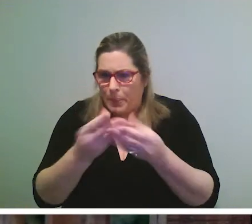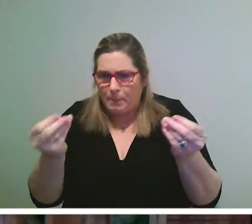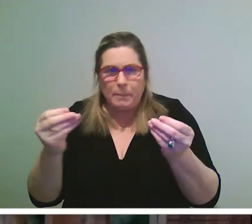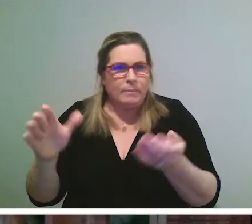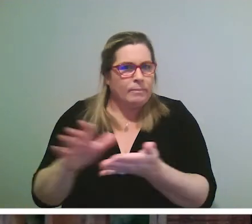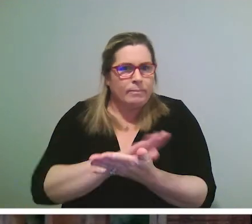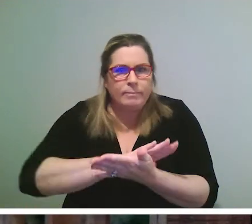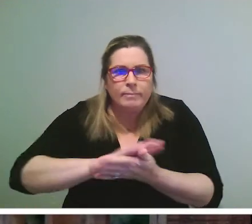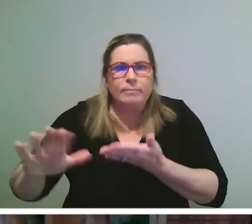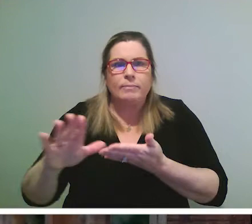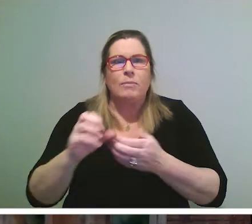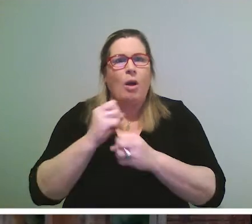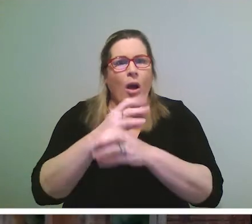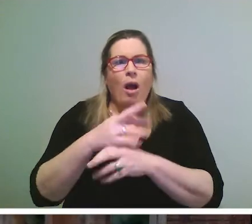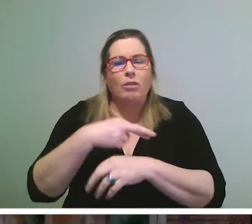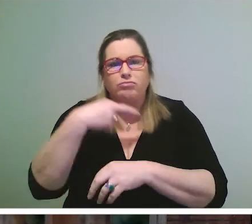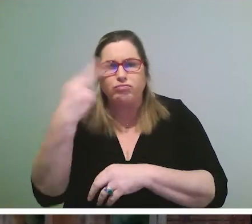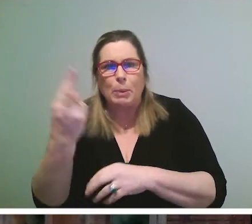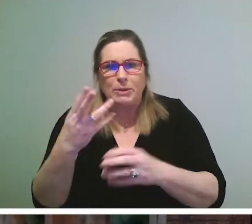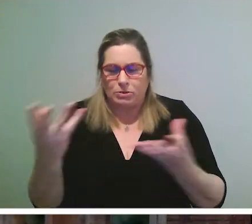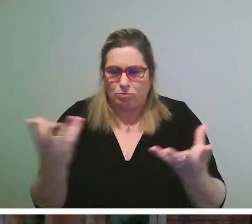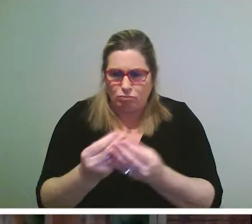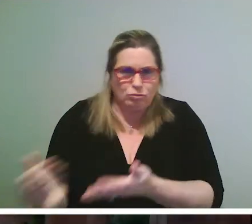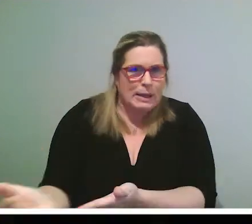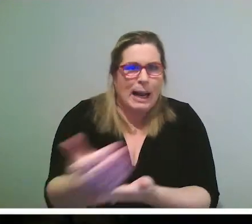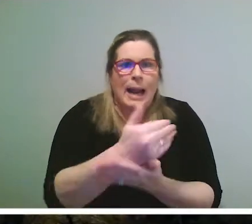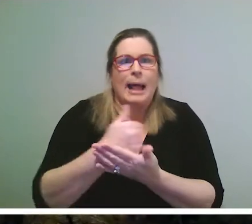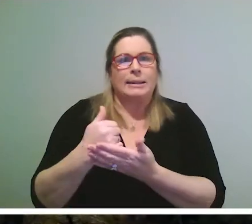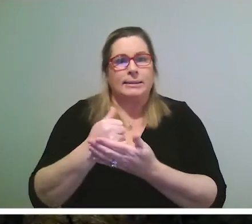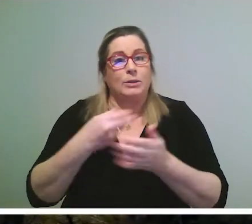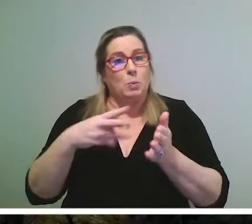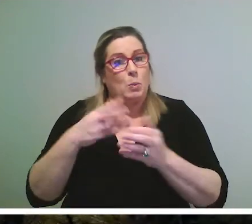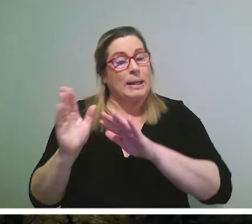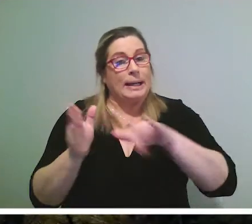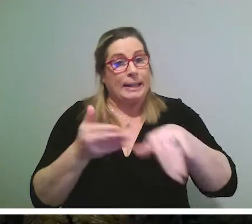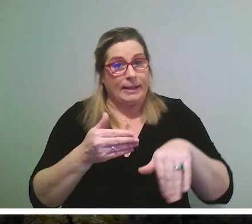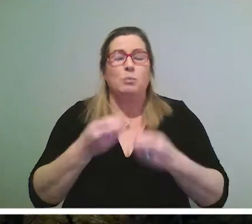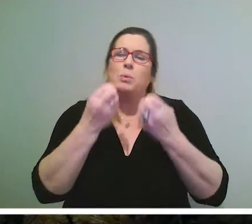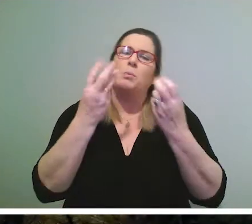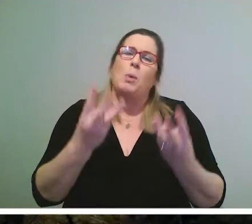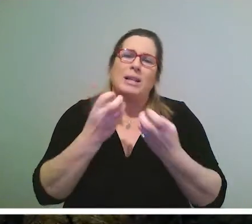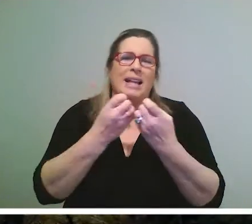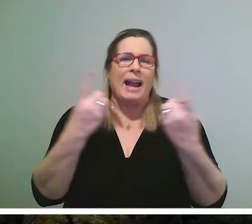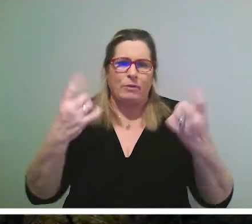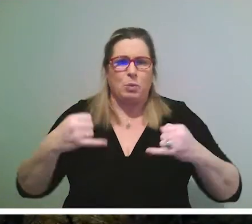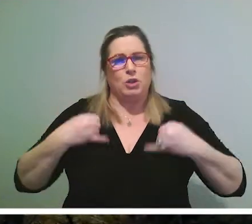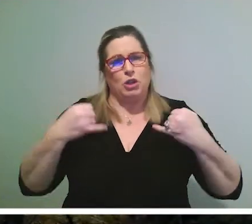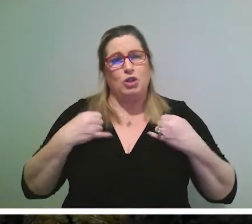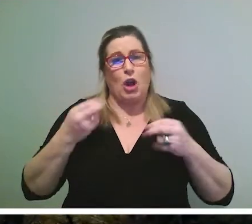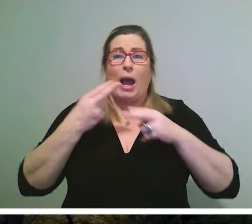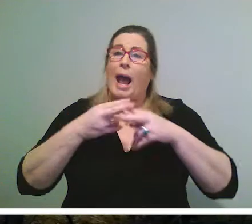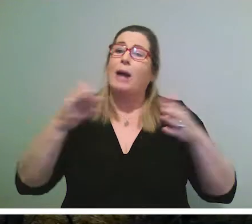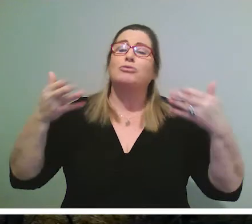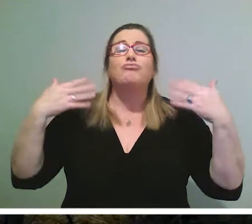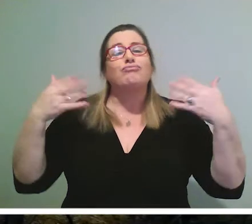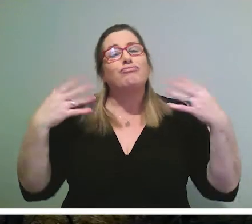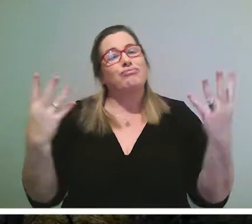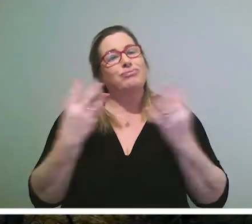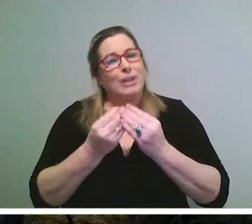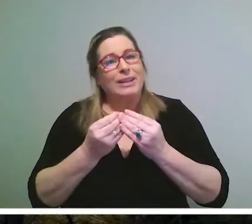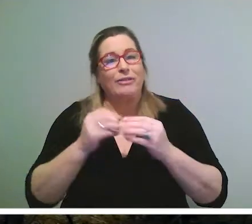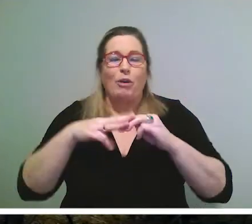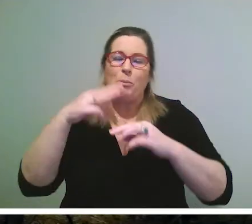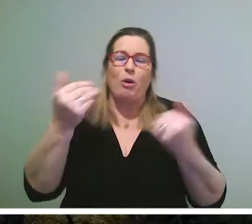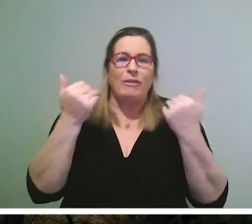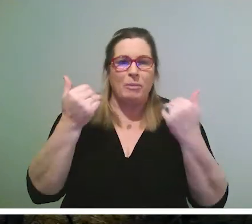fire and remove all debris when you leave. We want everybody to get to enjoy our wonderful outdoors together. For